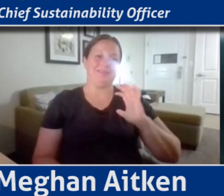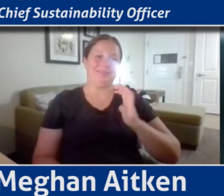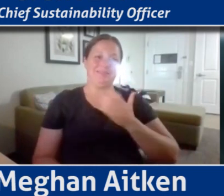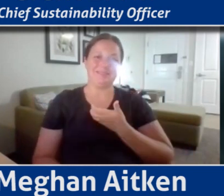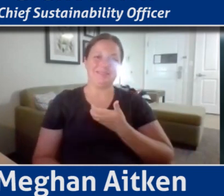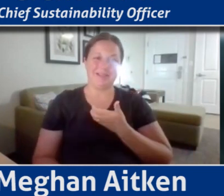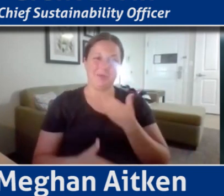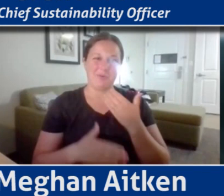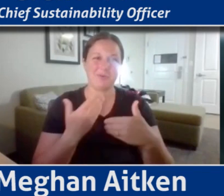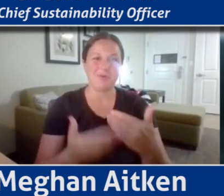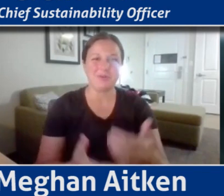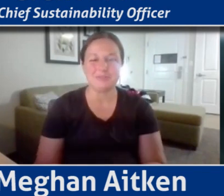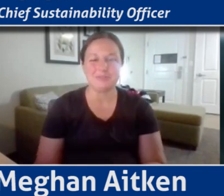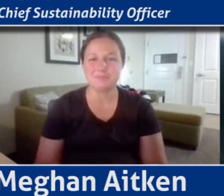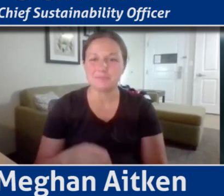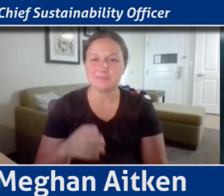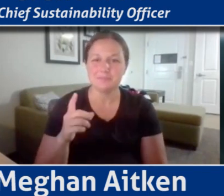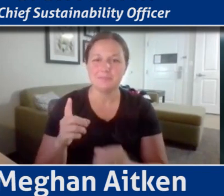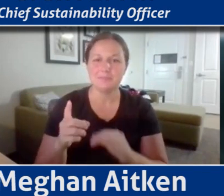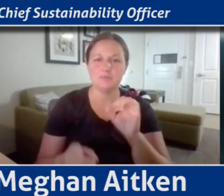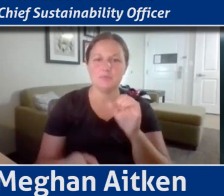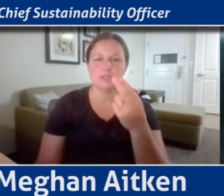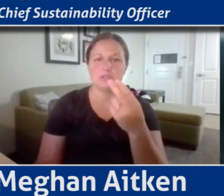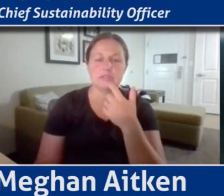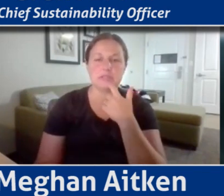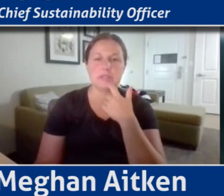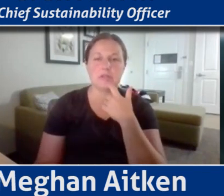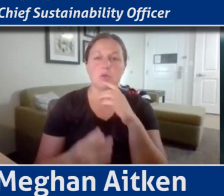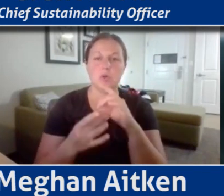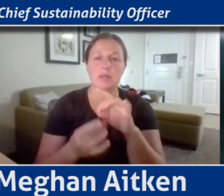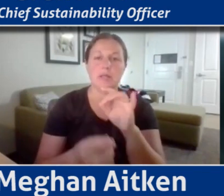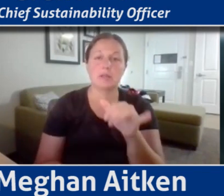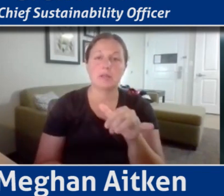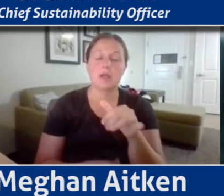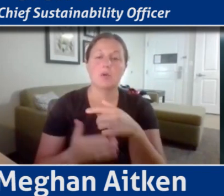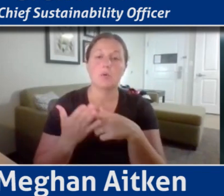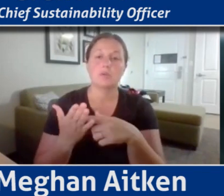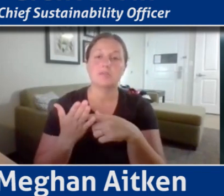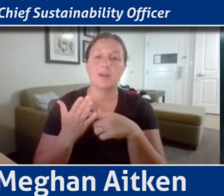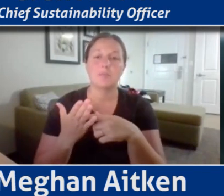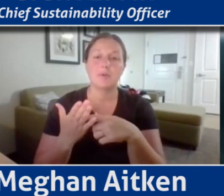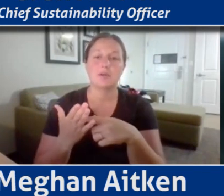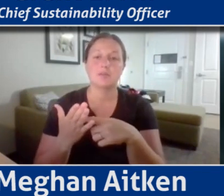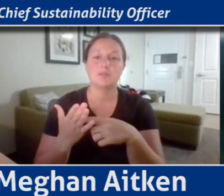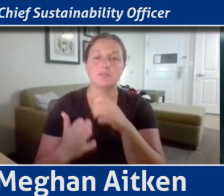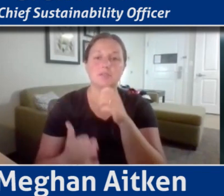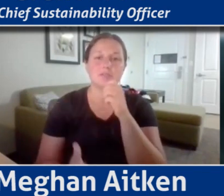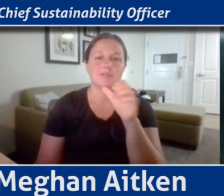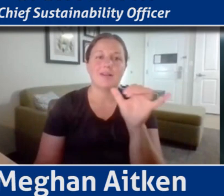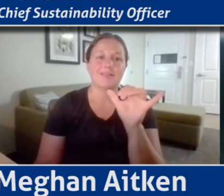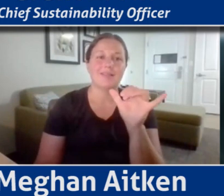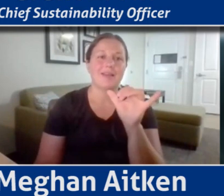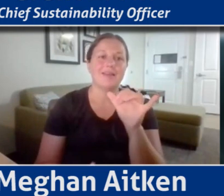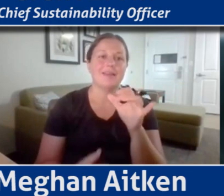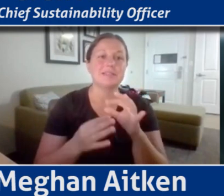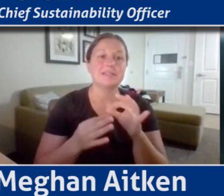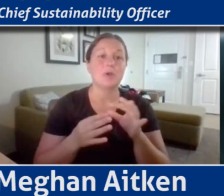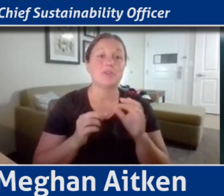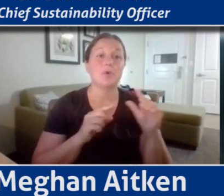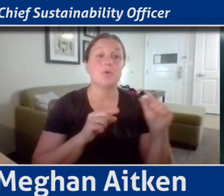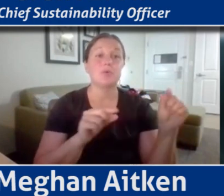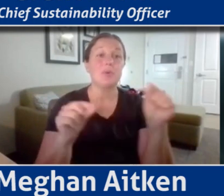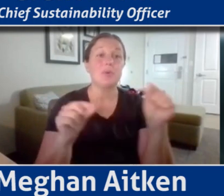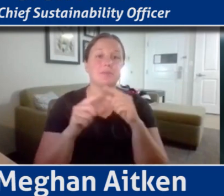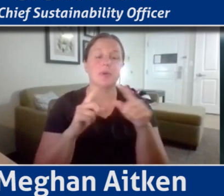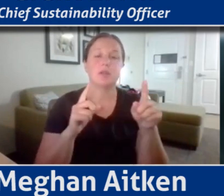of this work at this point, we're not talking about a single report at this place, at this point. We're not talking about even, like, a series of tweets at this point. There's a body of work